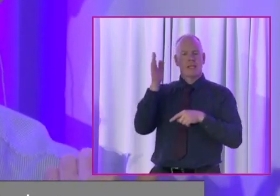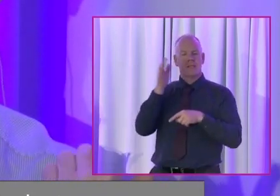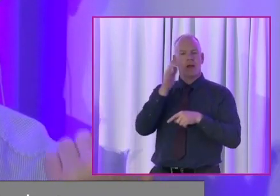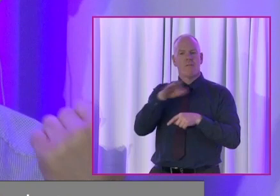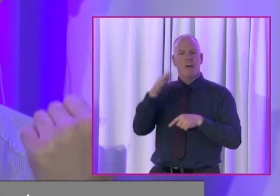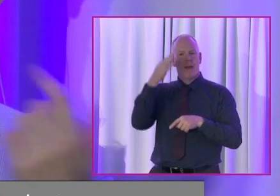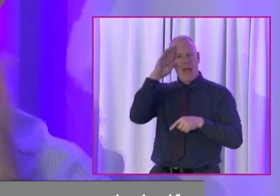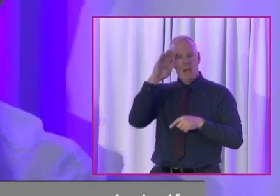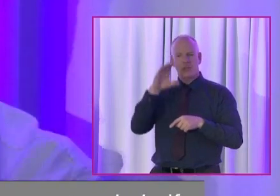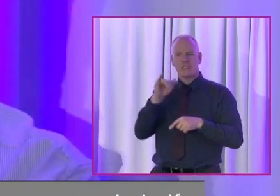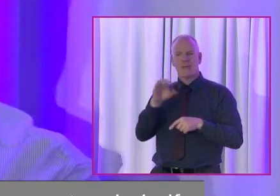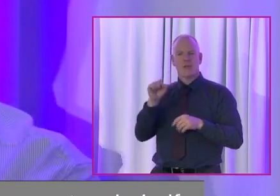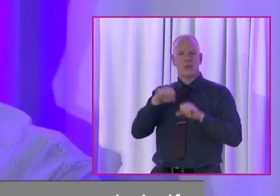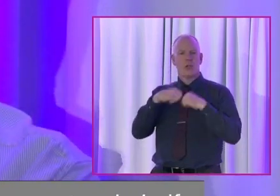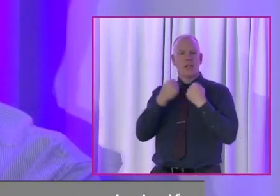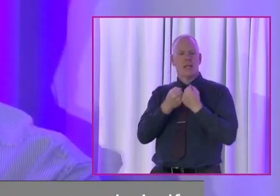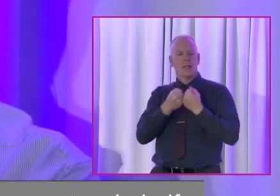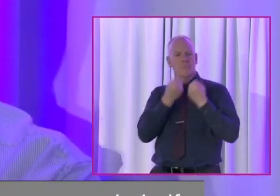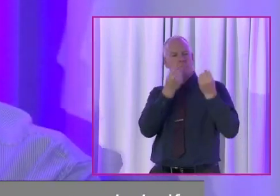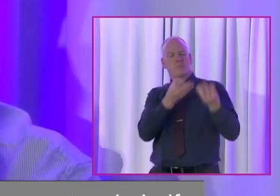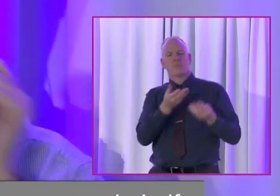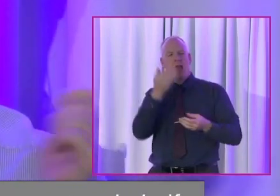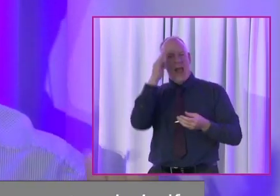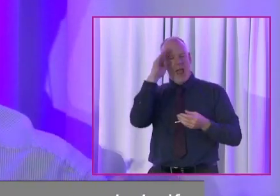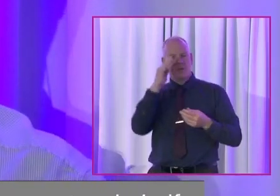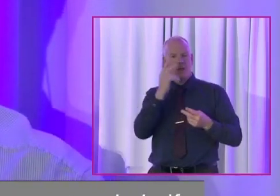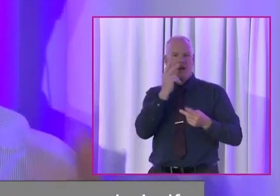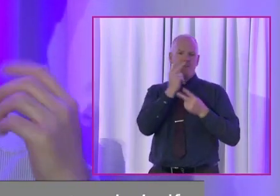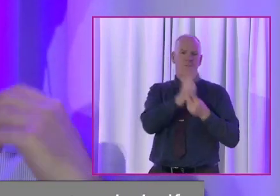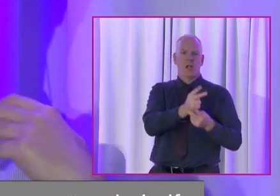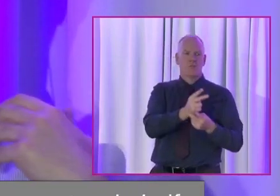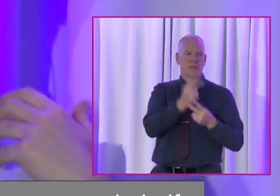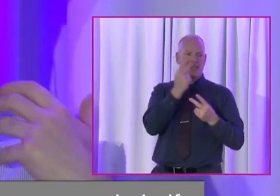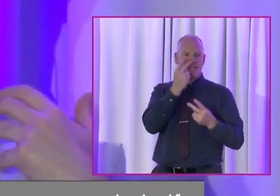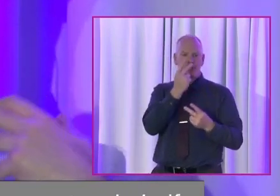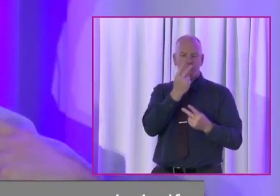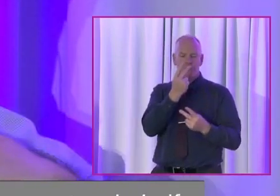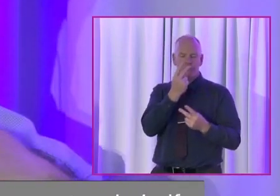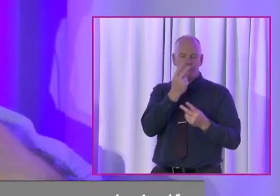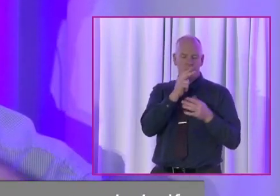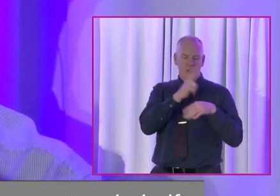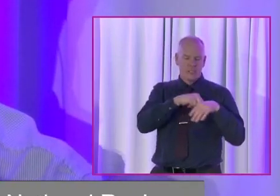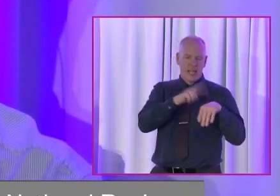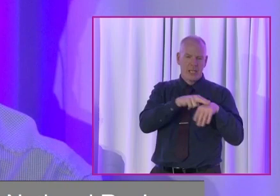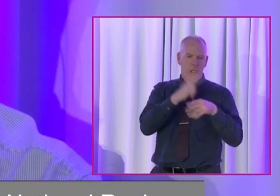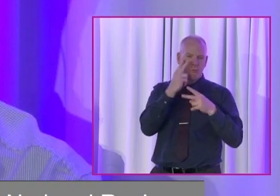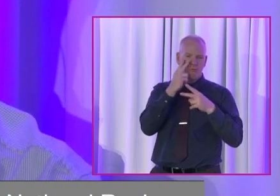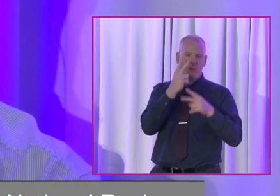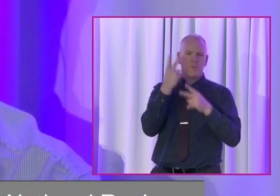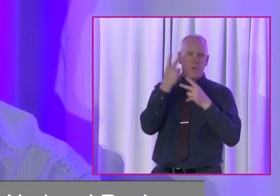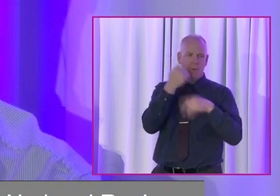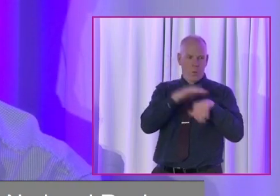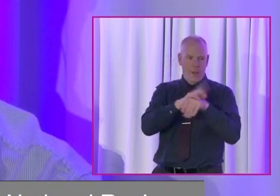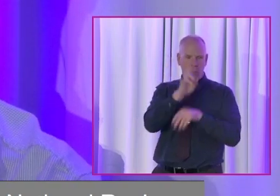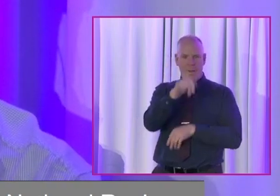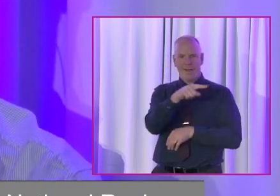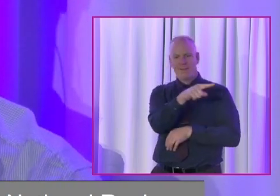civil society to Ireland's voluntary national review of the United Nations. And it struck me that